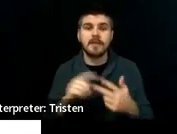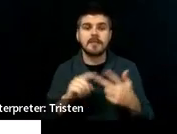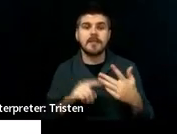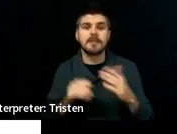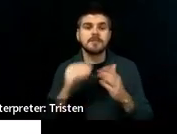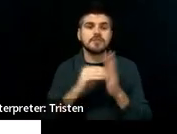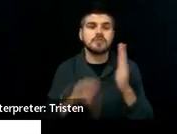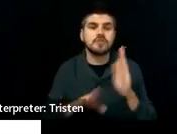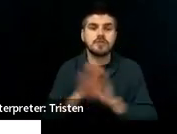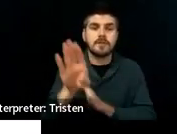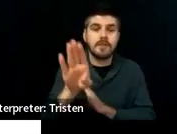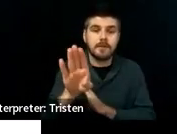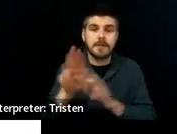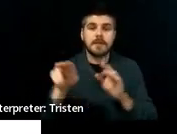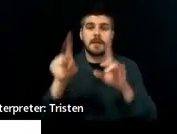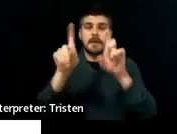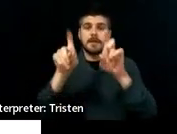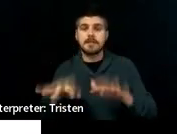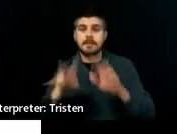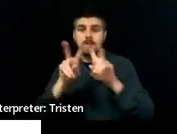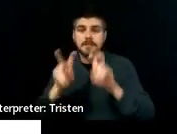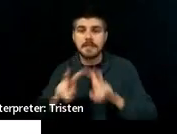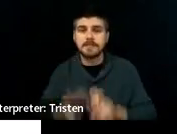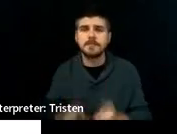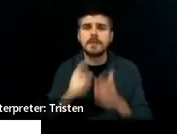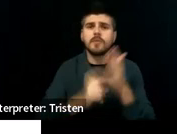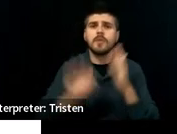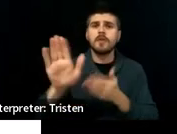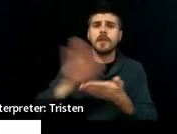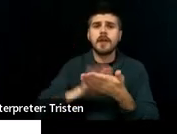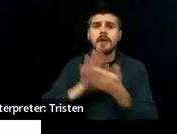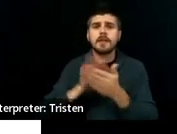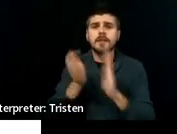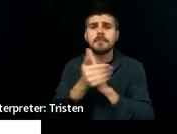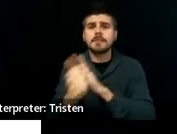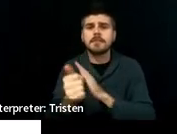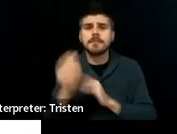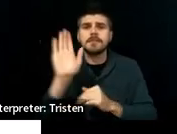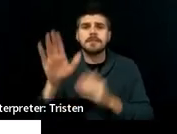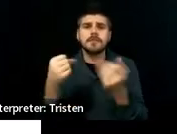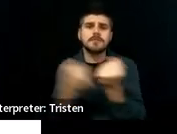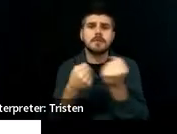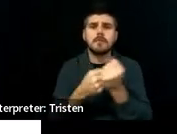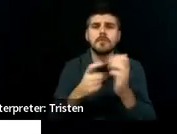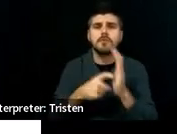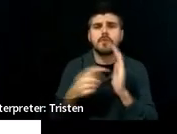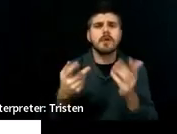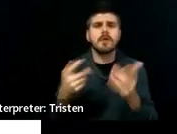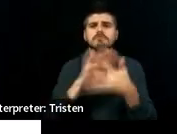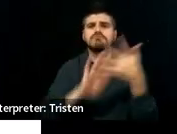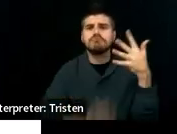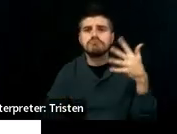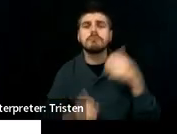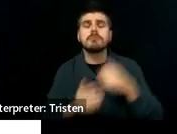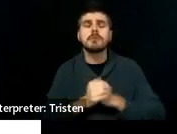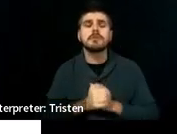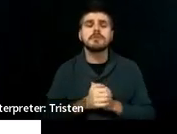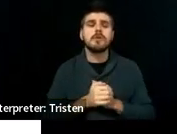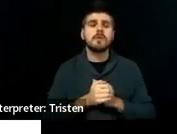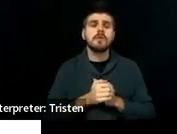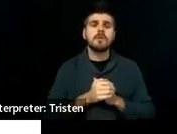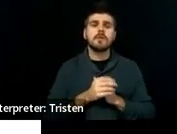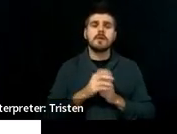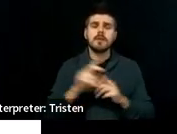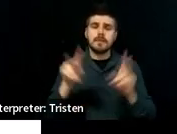assessment, what are their academic skills, student supports, etc. Those are, the assessment piece,